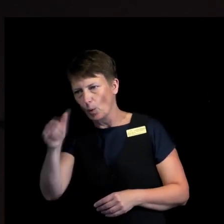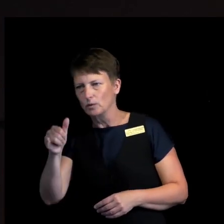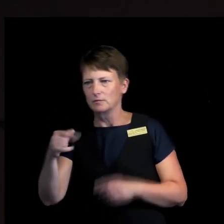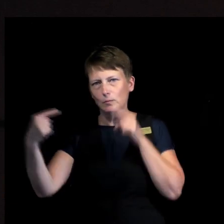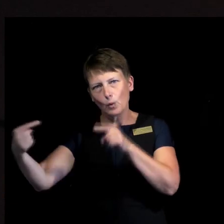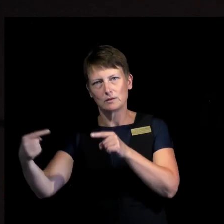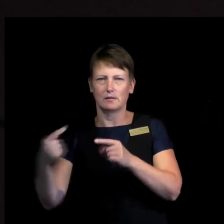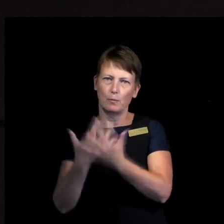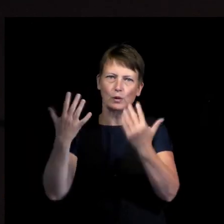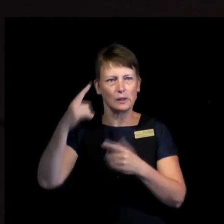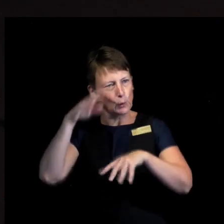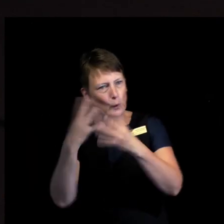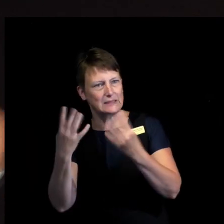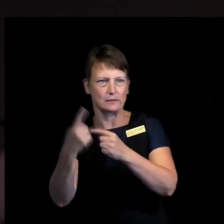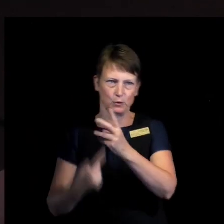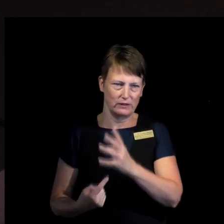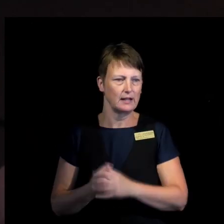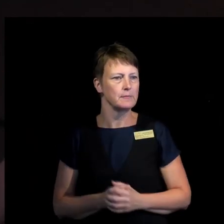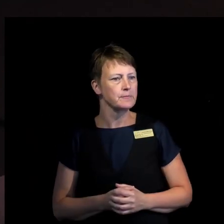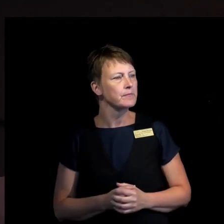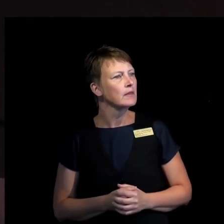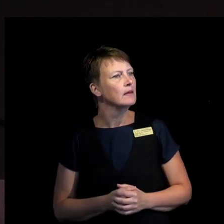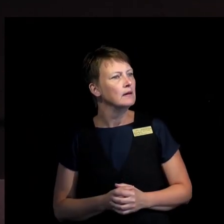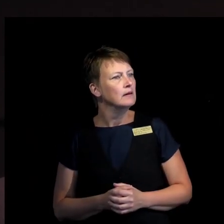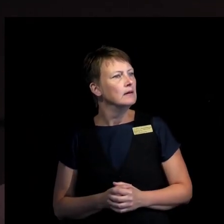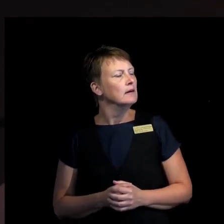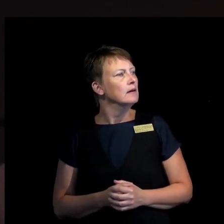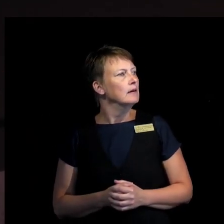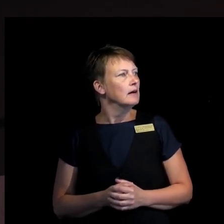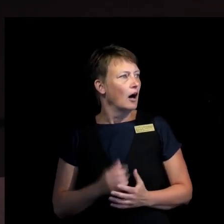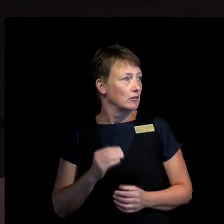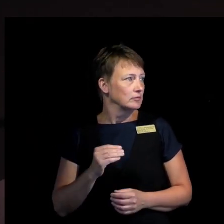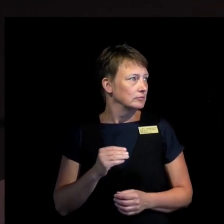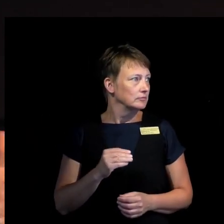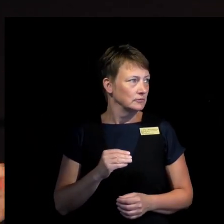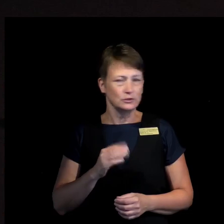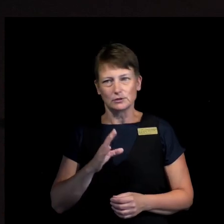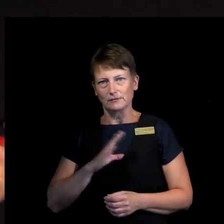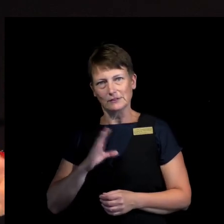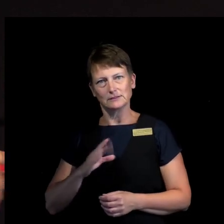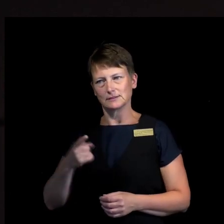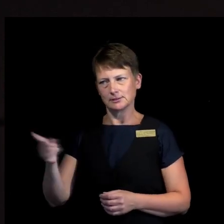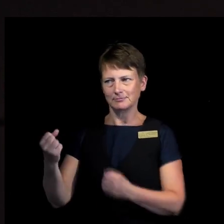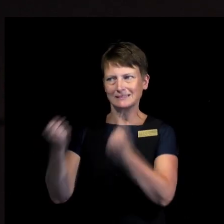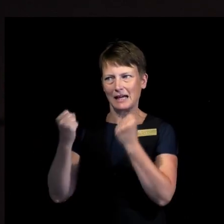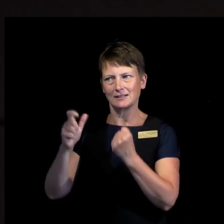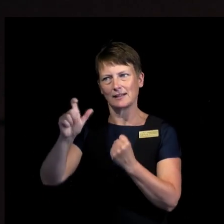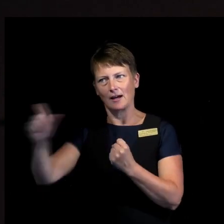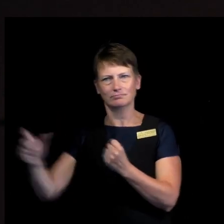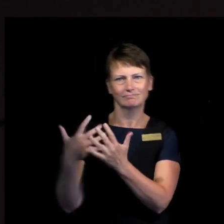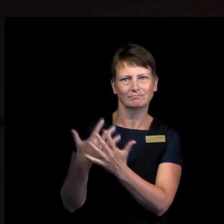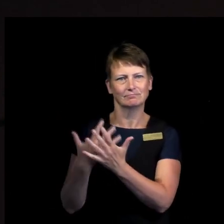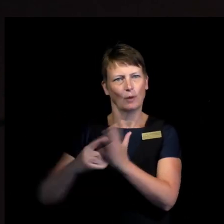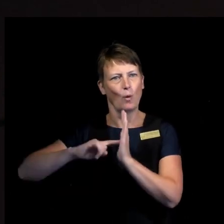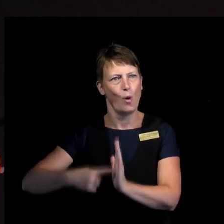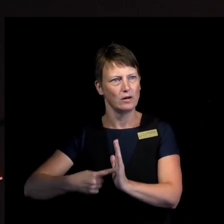it seems like the advocates for the other side of the arguments are very strong and very vocal. And of course, they don't need to